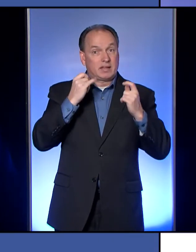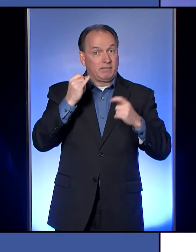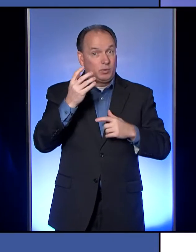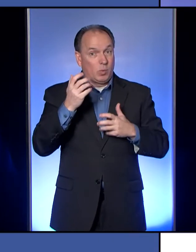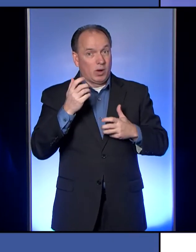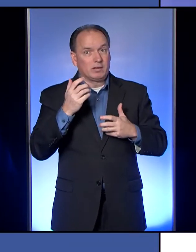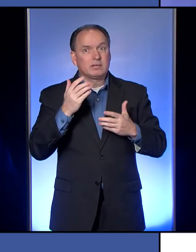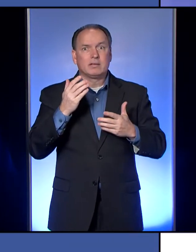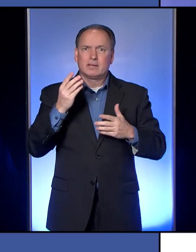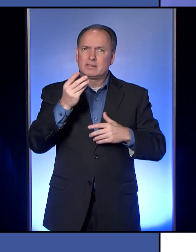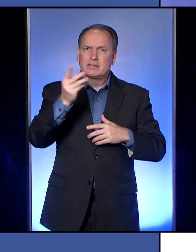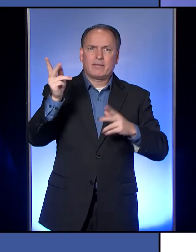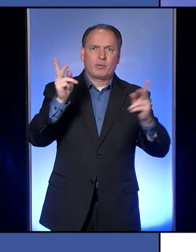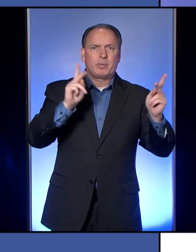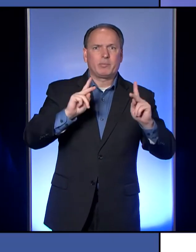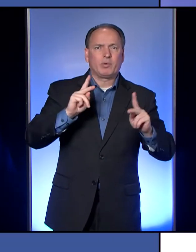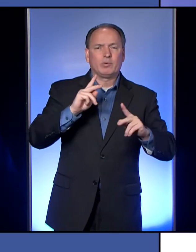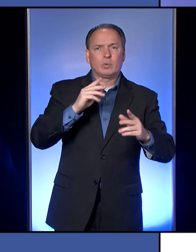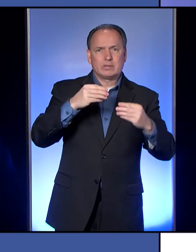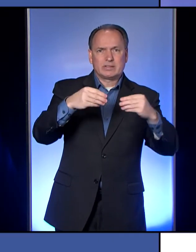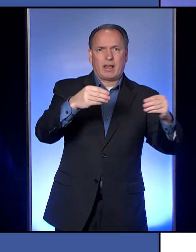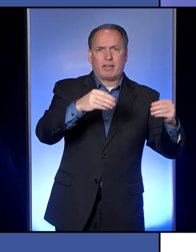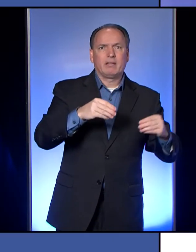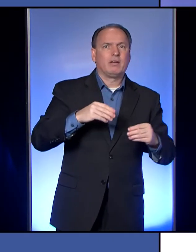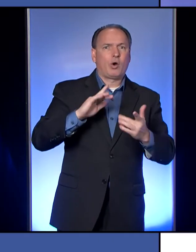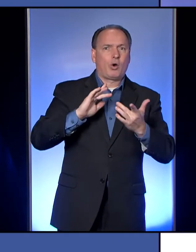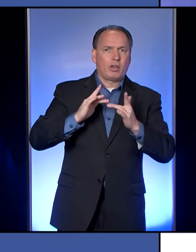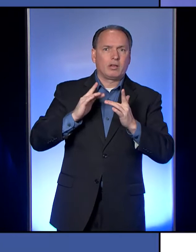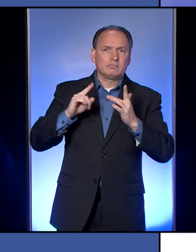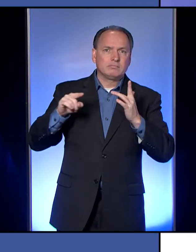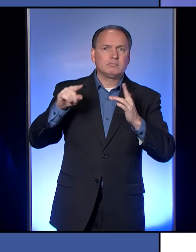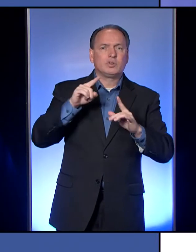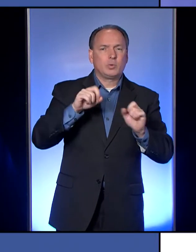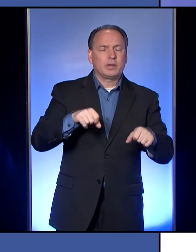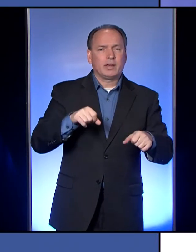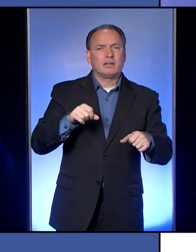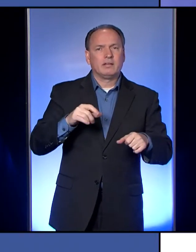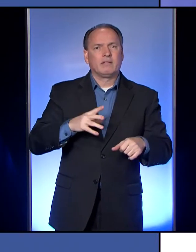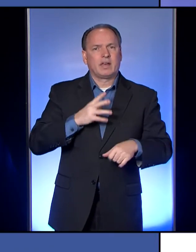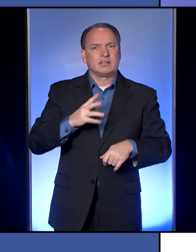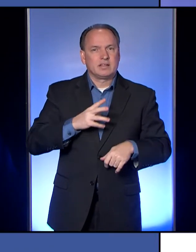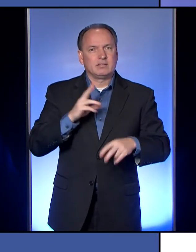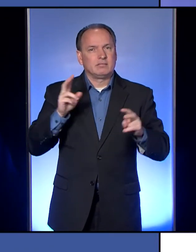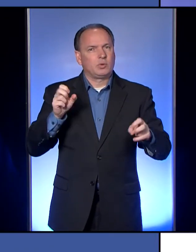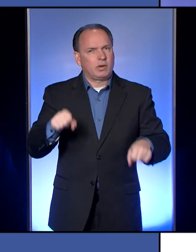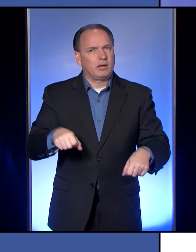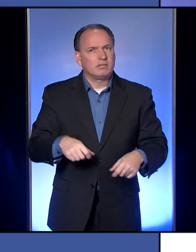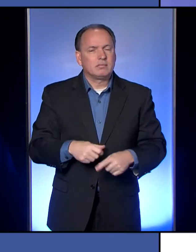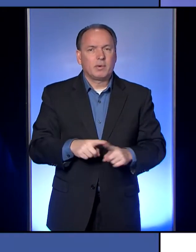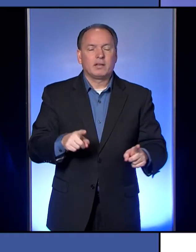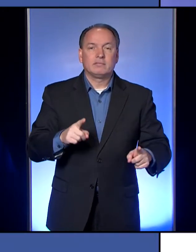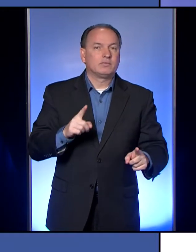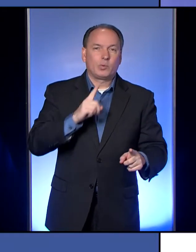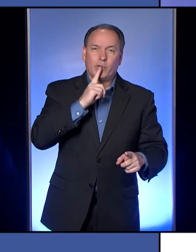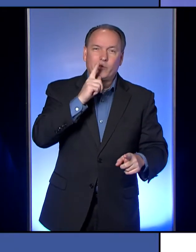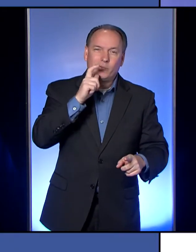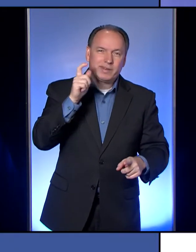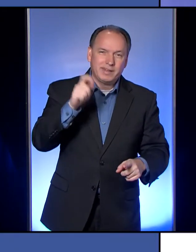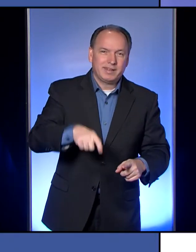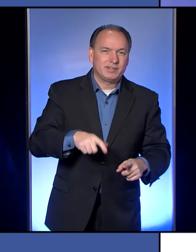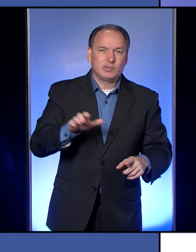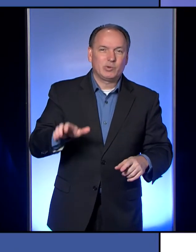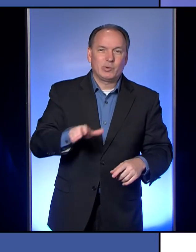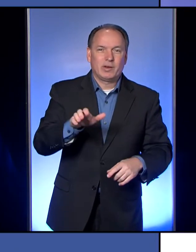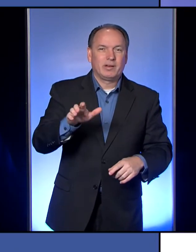are selling them and, um, you can get some, you know, you can, uh, fancy it up, I guess a bit, but you really don't need to do